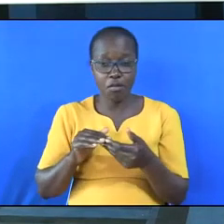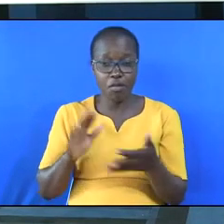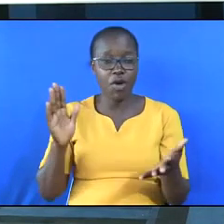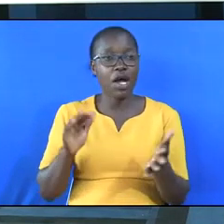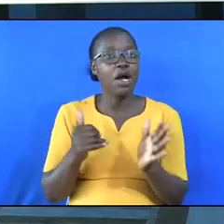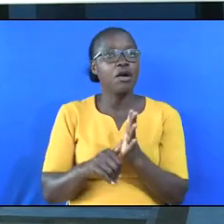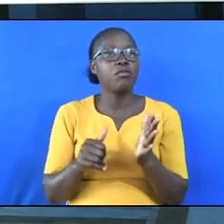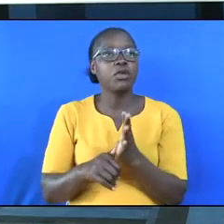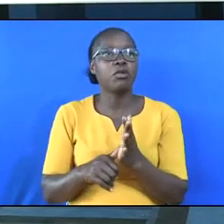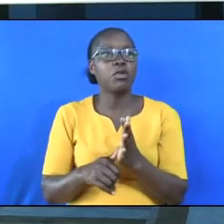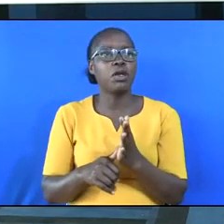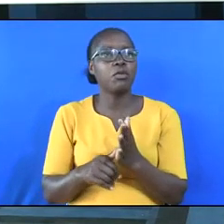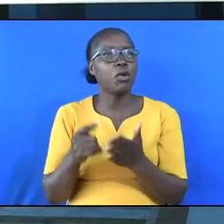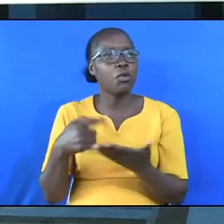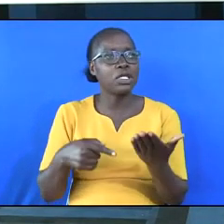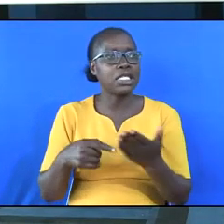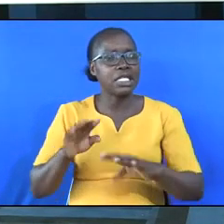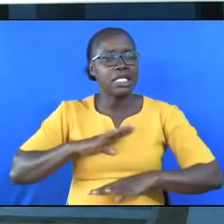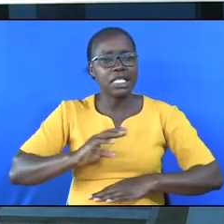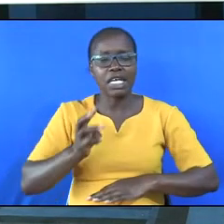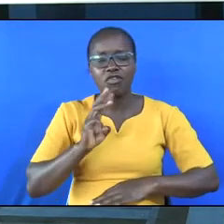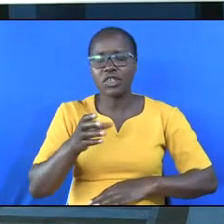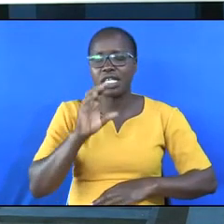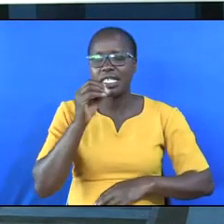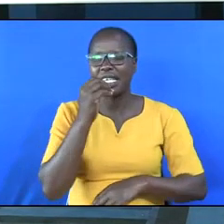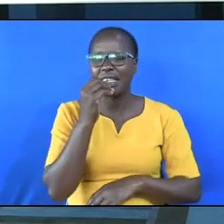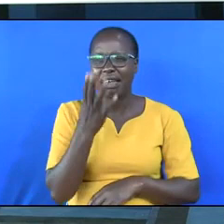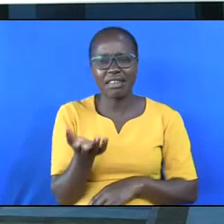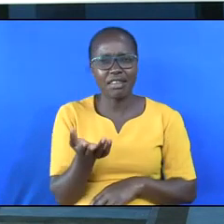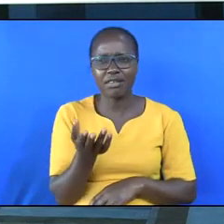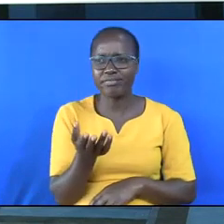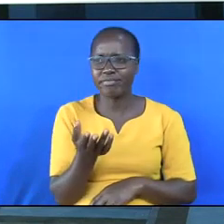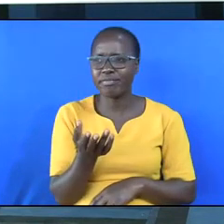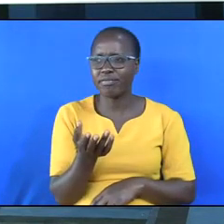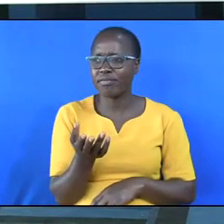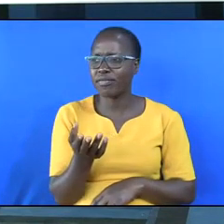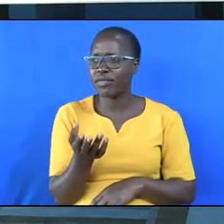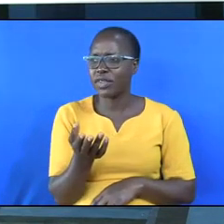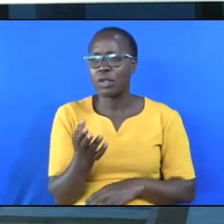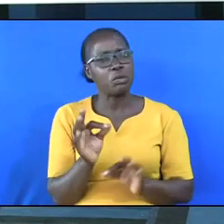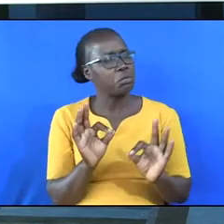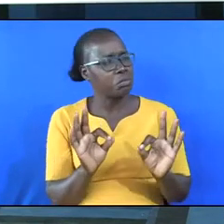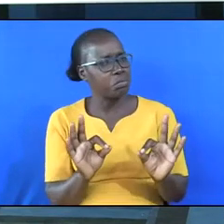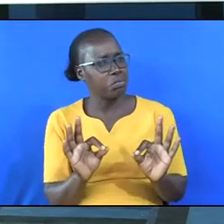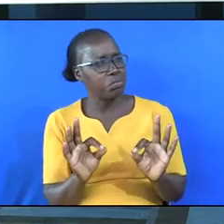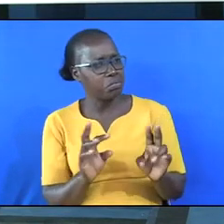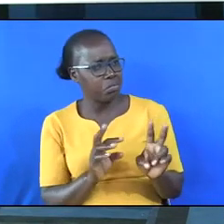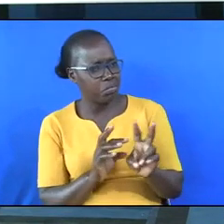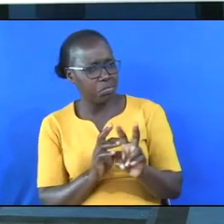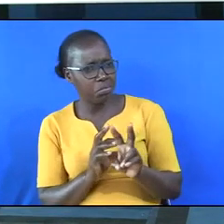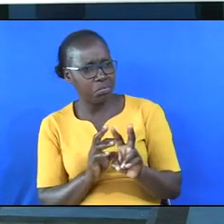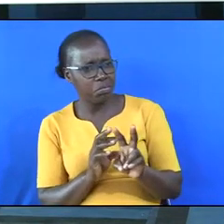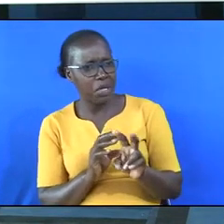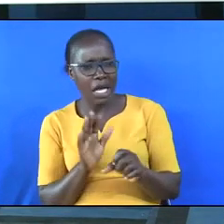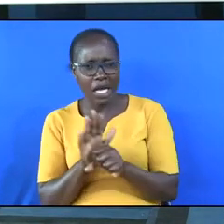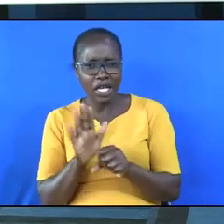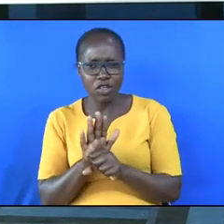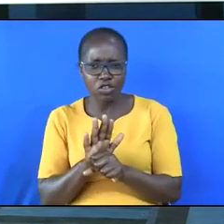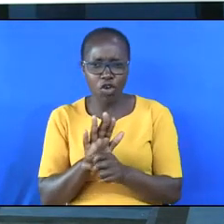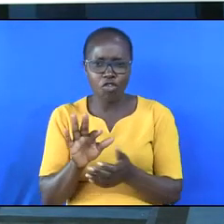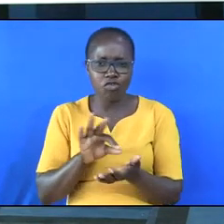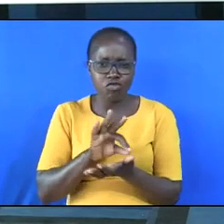problem is that we do not drink enough water. We do drink too much coke, we drink too much tea,